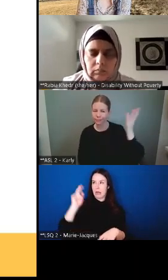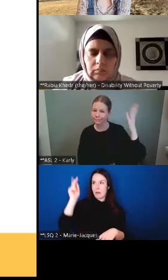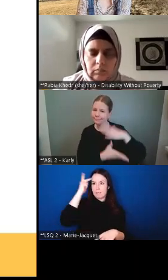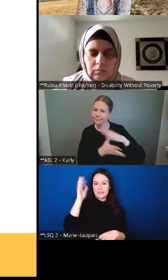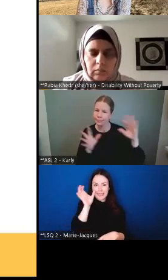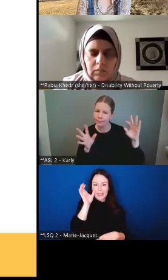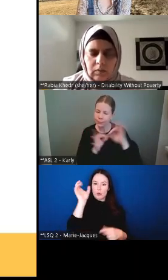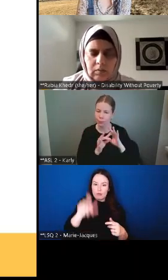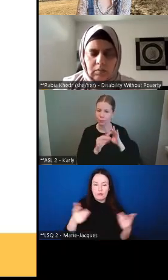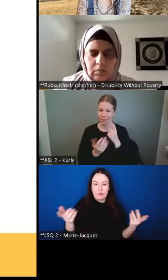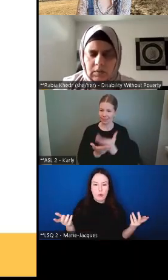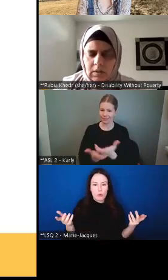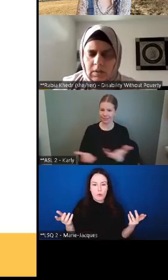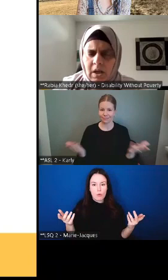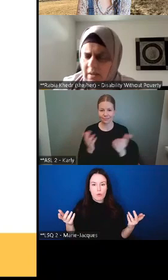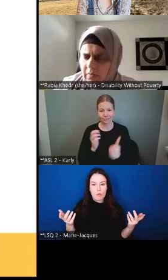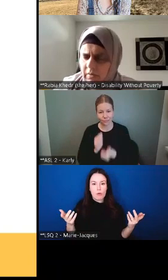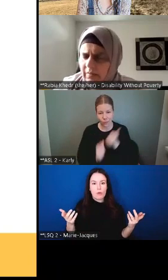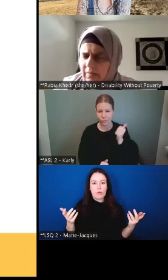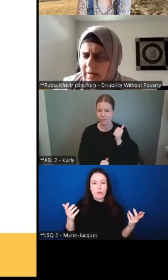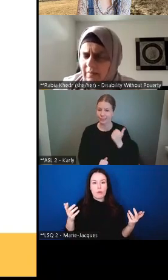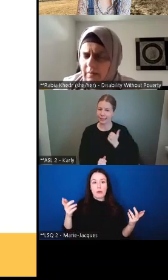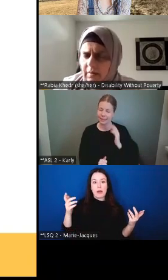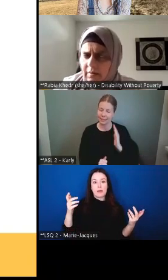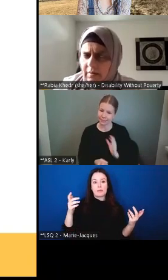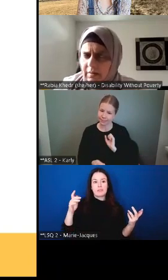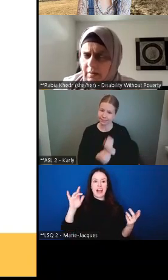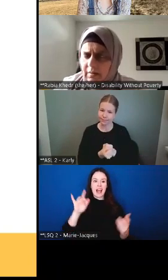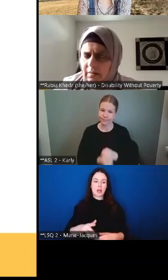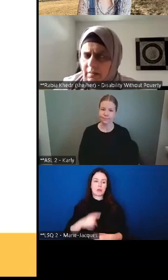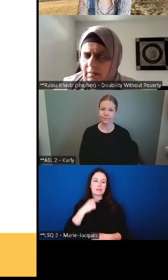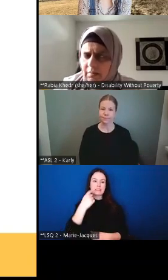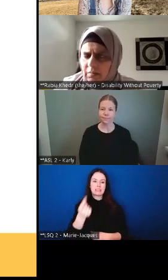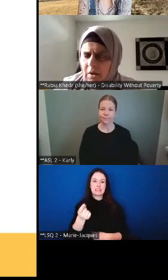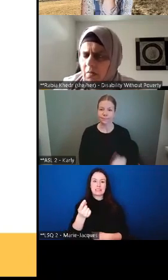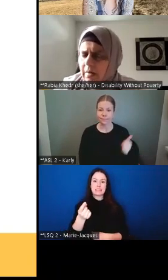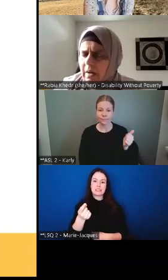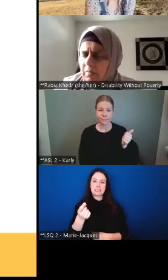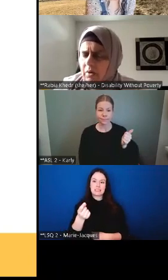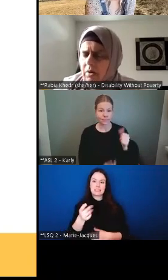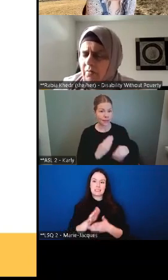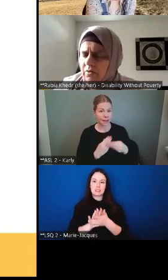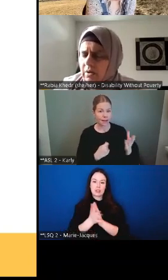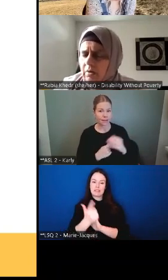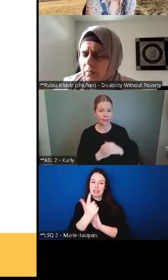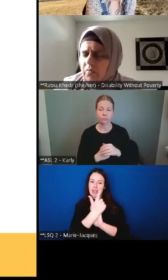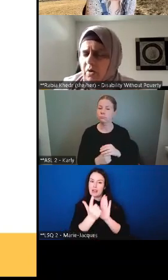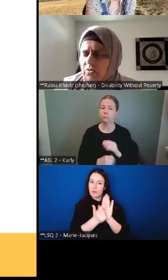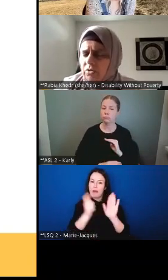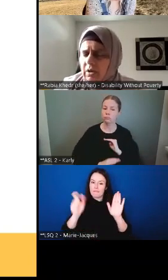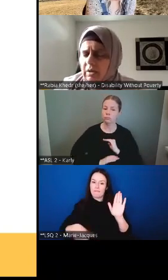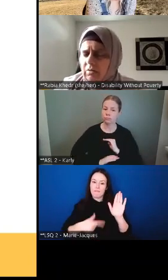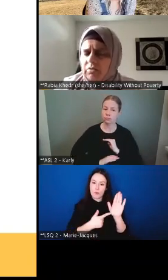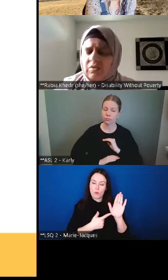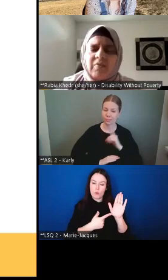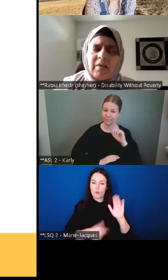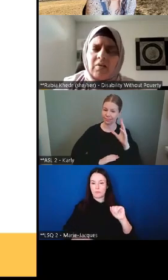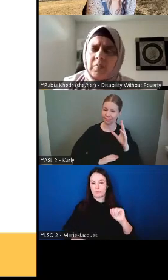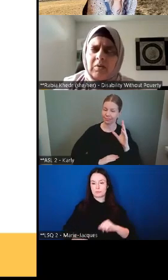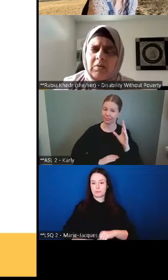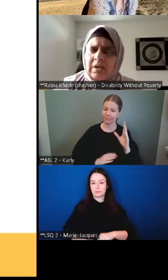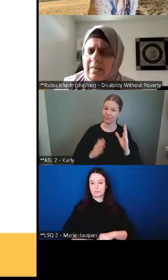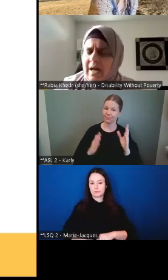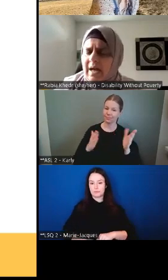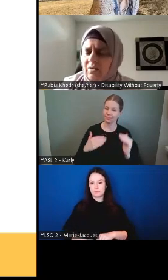yeah maybe or any anything i missed no i i'm good i was going to move on to inclusive